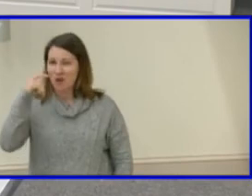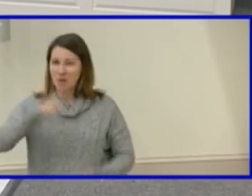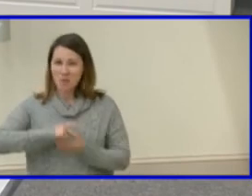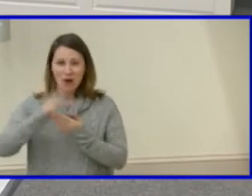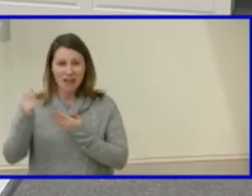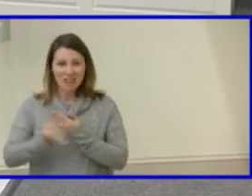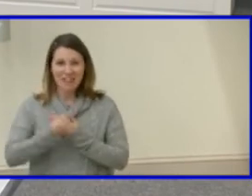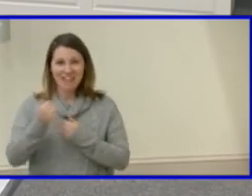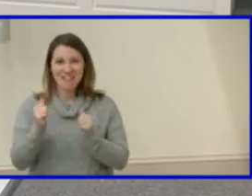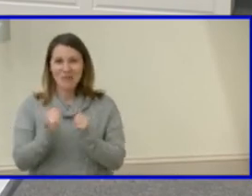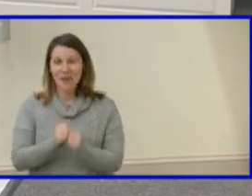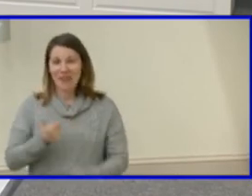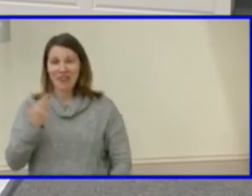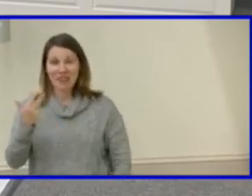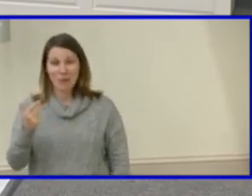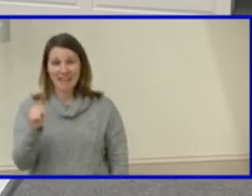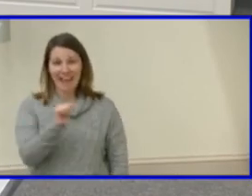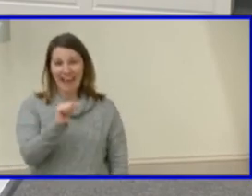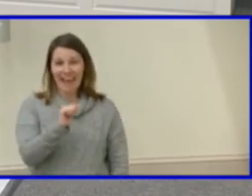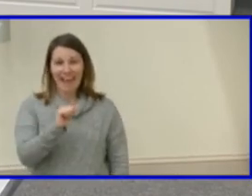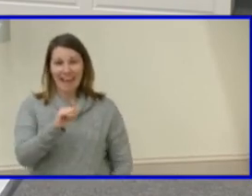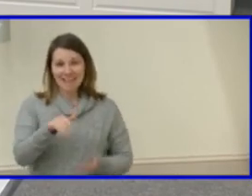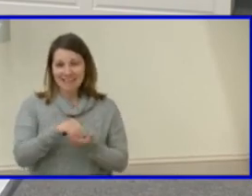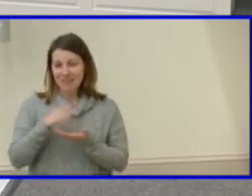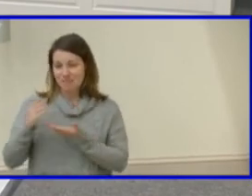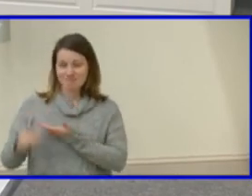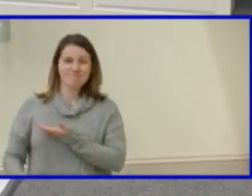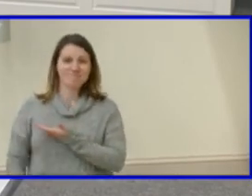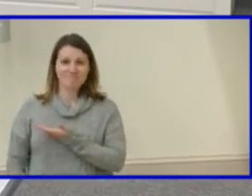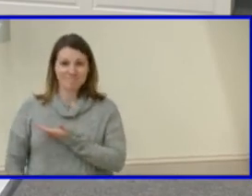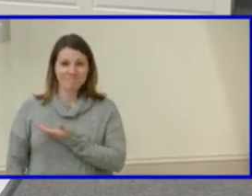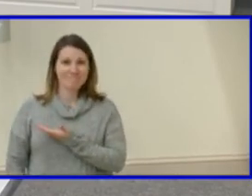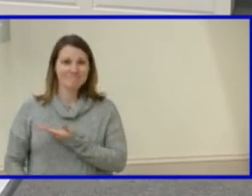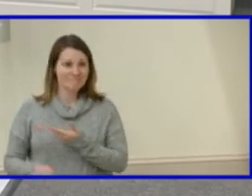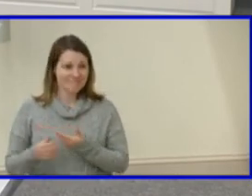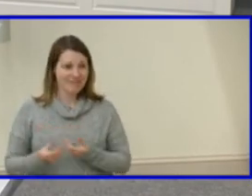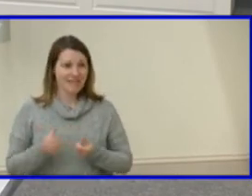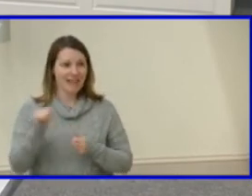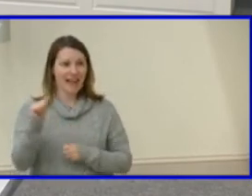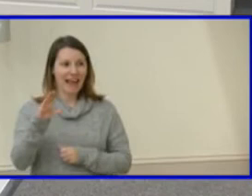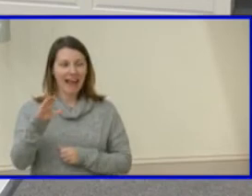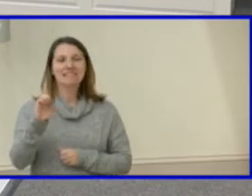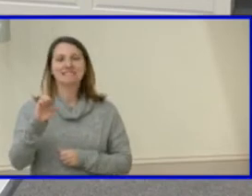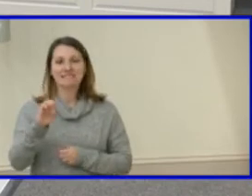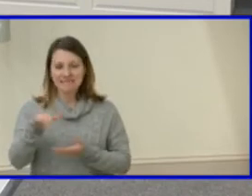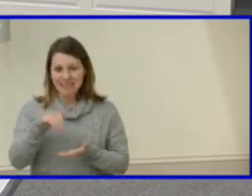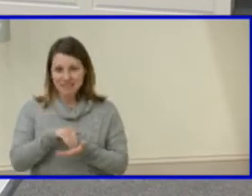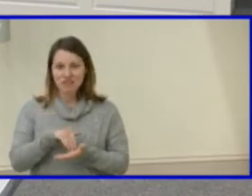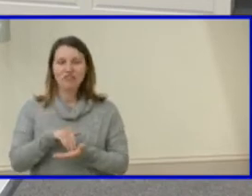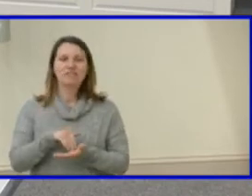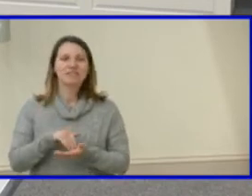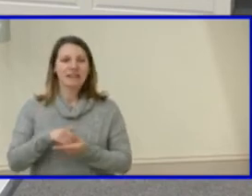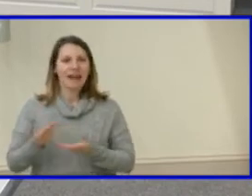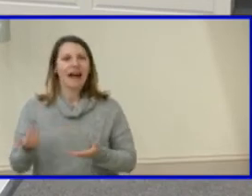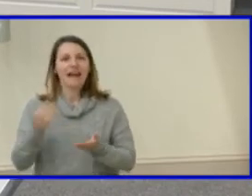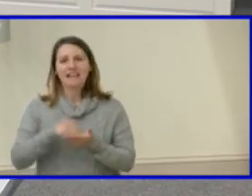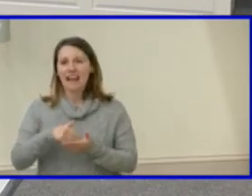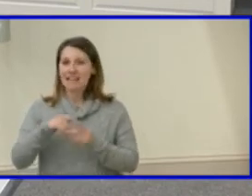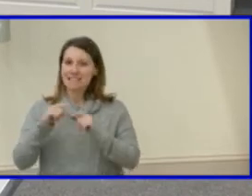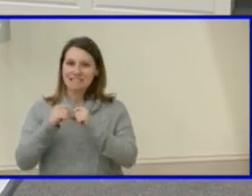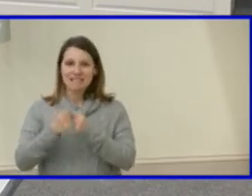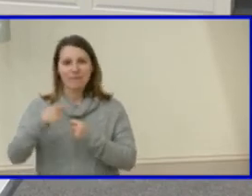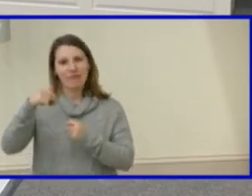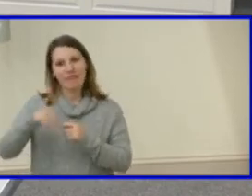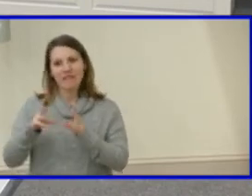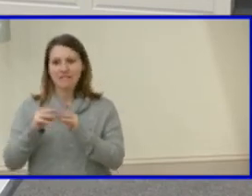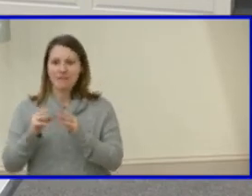our three a centers on there it has been a long time coming and once again the theme of this meeting and many of our